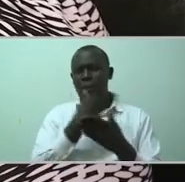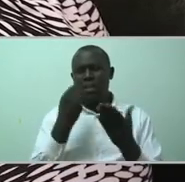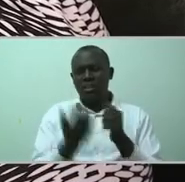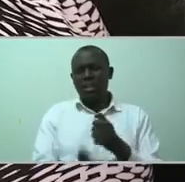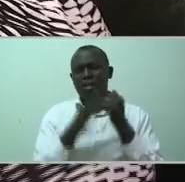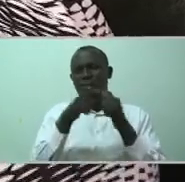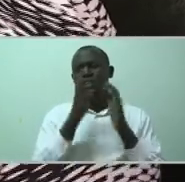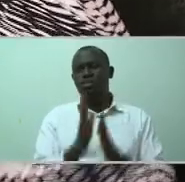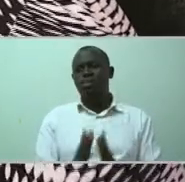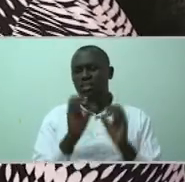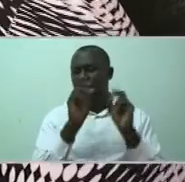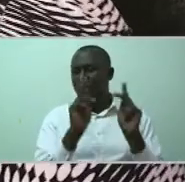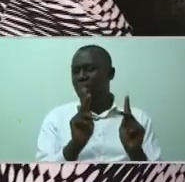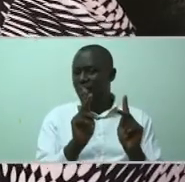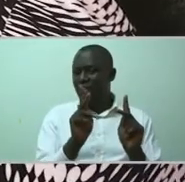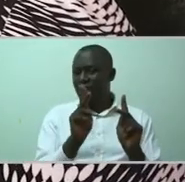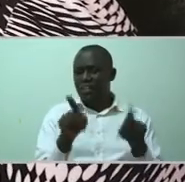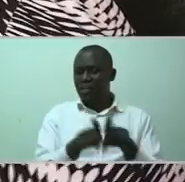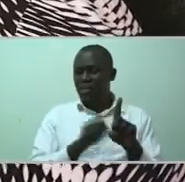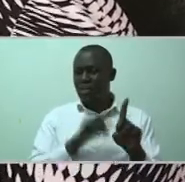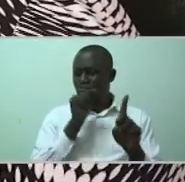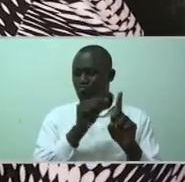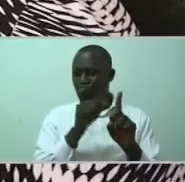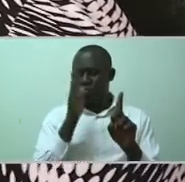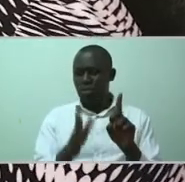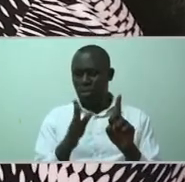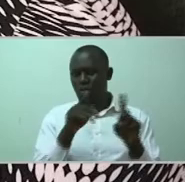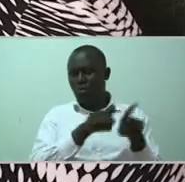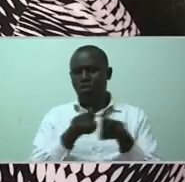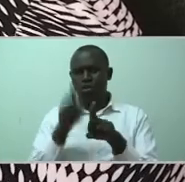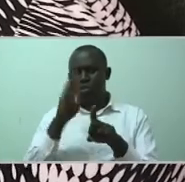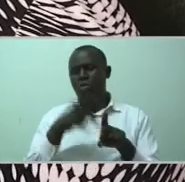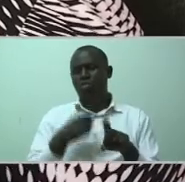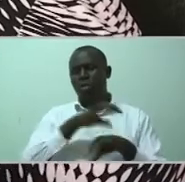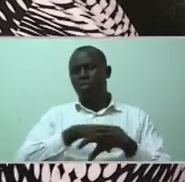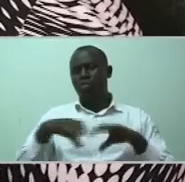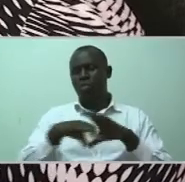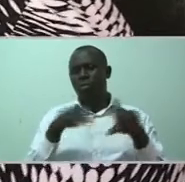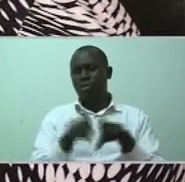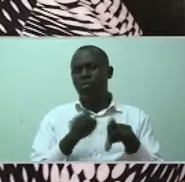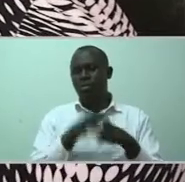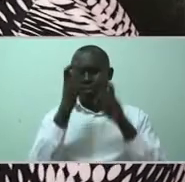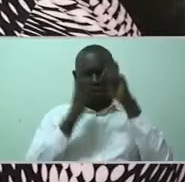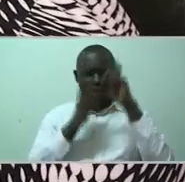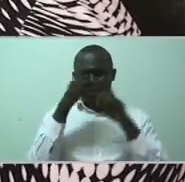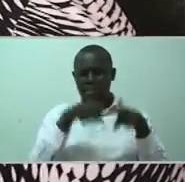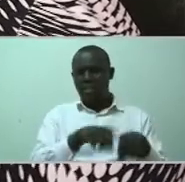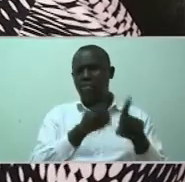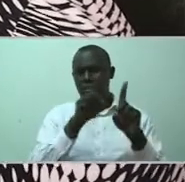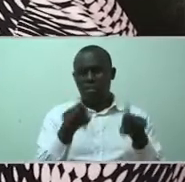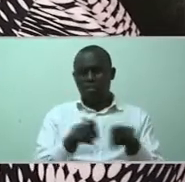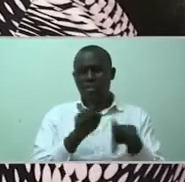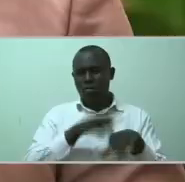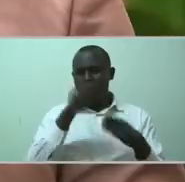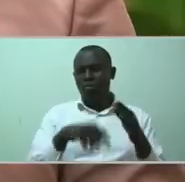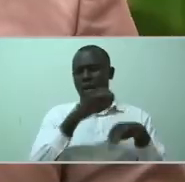person. And then this person also will now feel comfortable to be able to express themselves and what